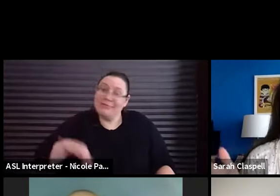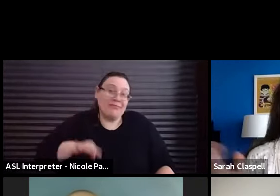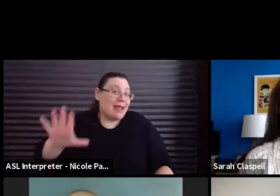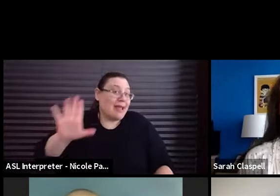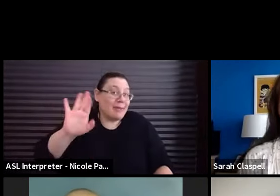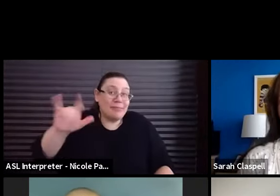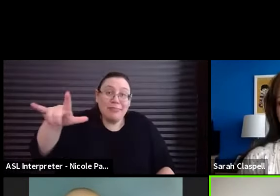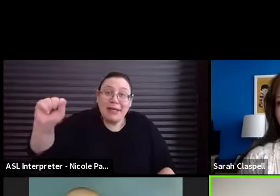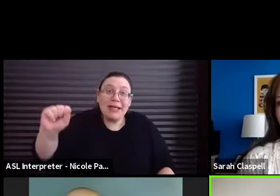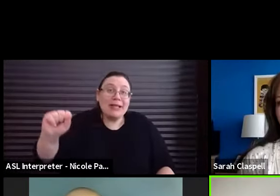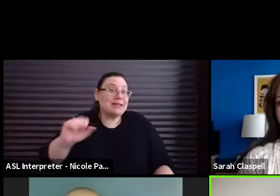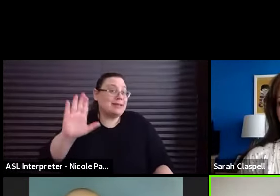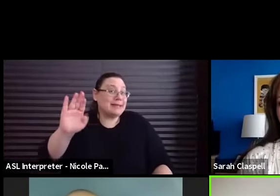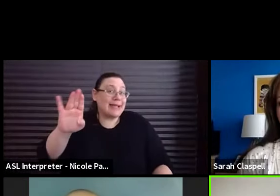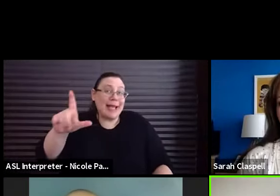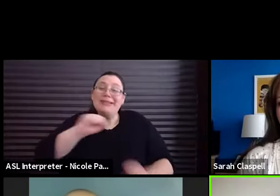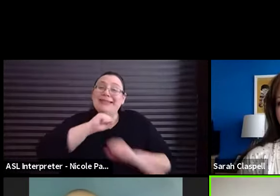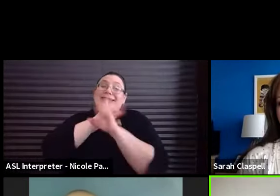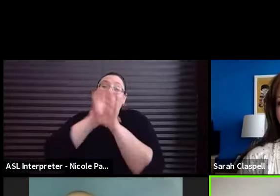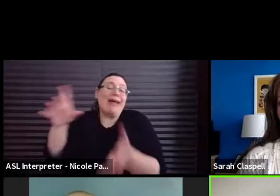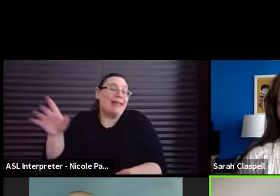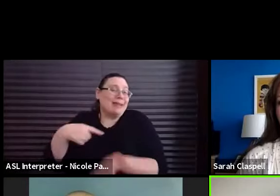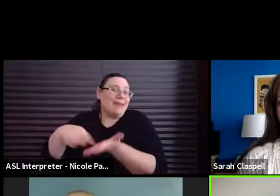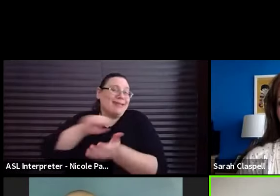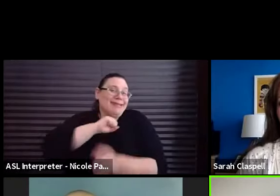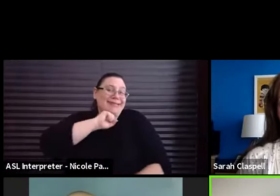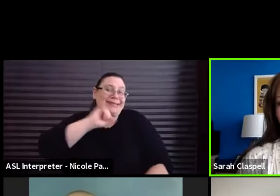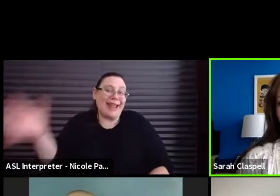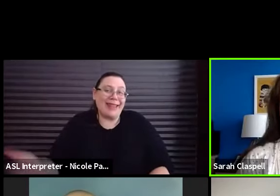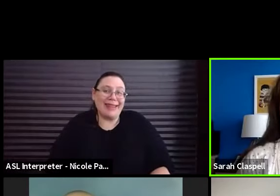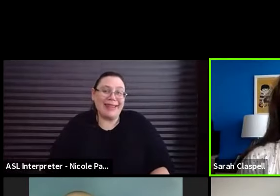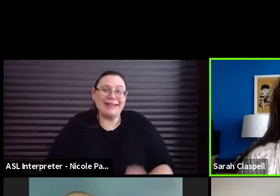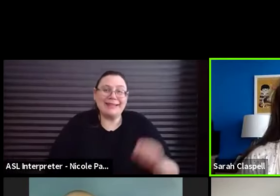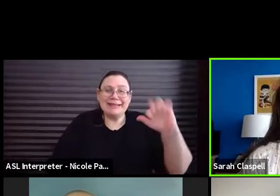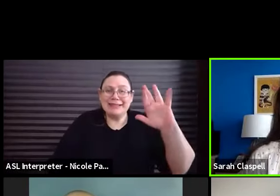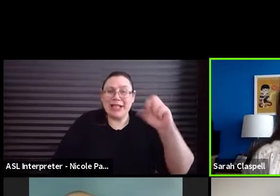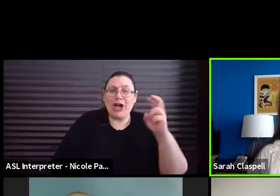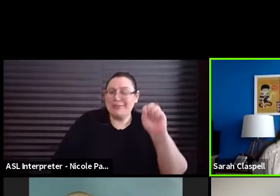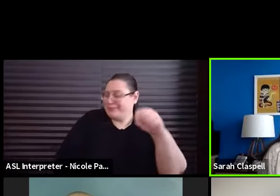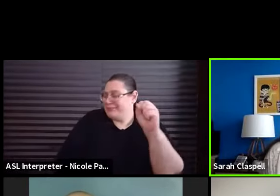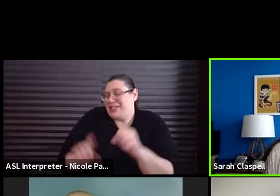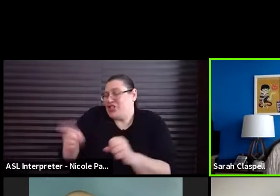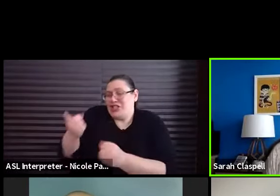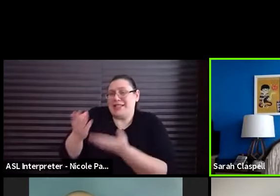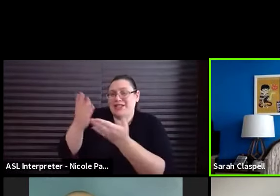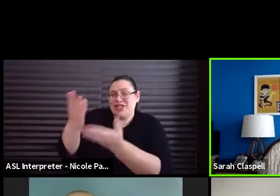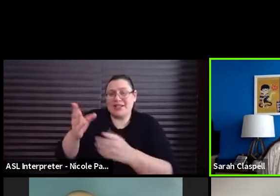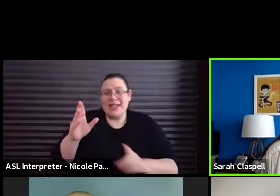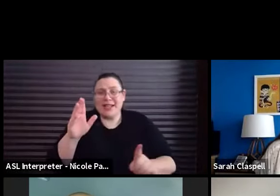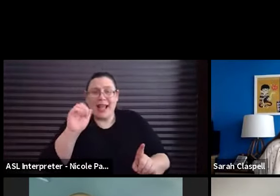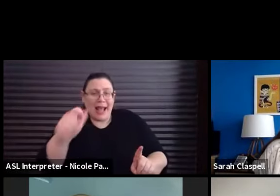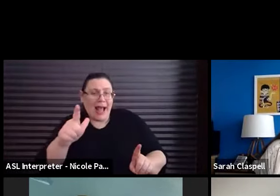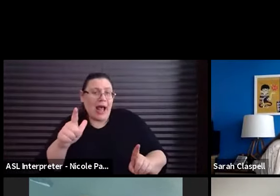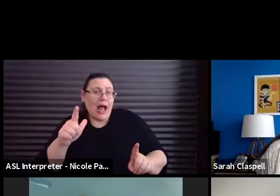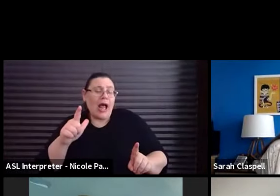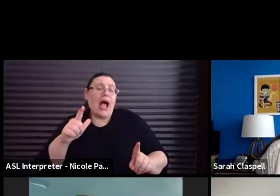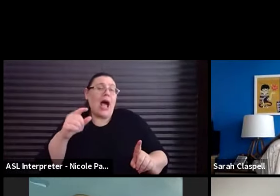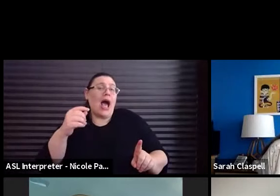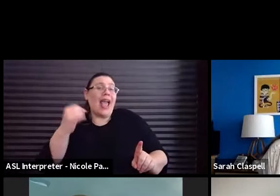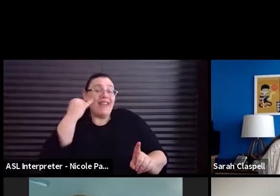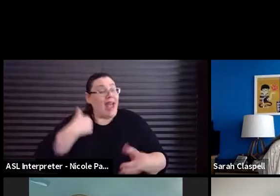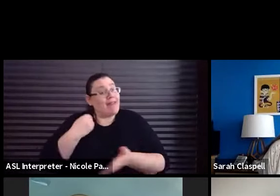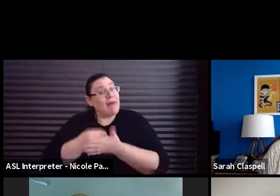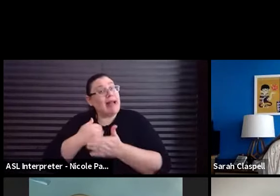Able. Anything. Yeah. It's just a suggestion. I make donations when I have the money,